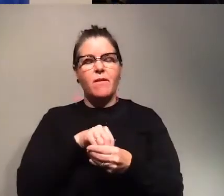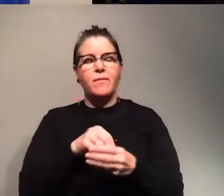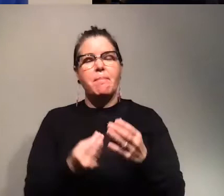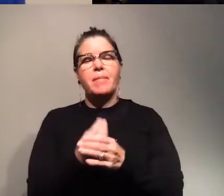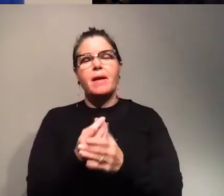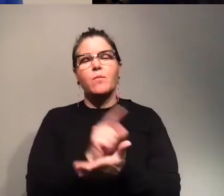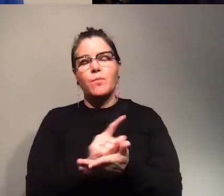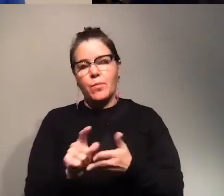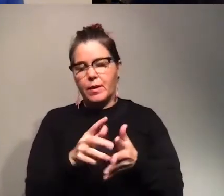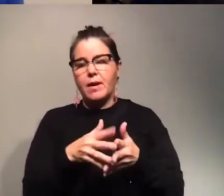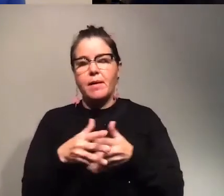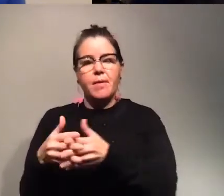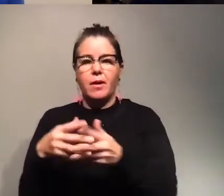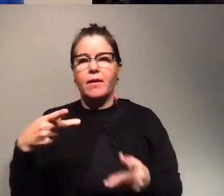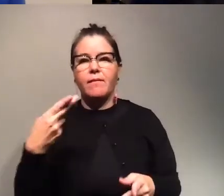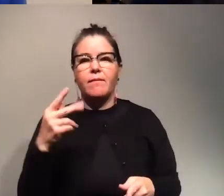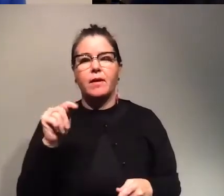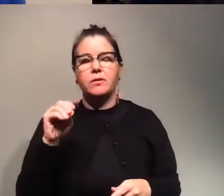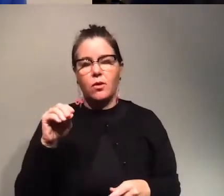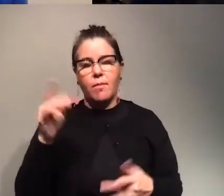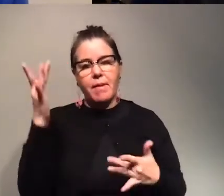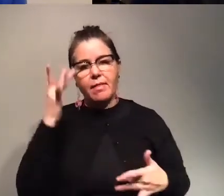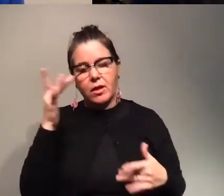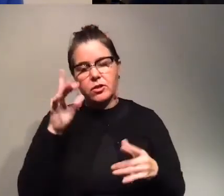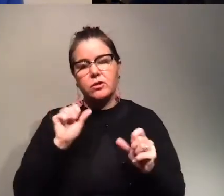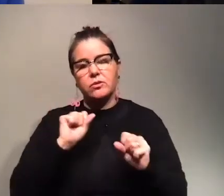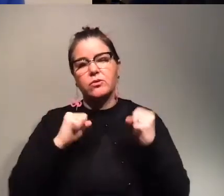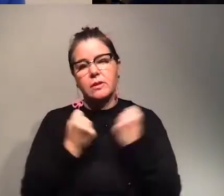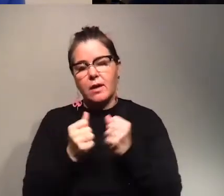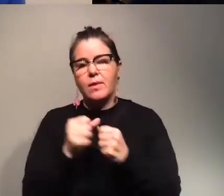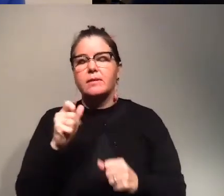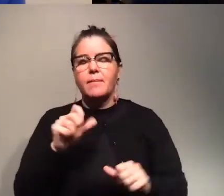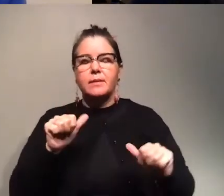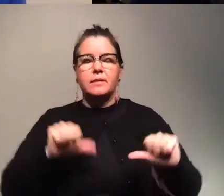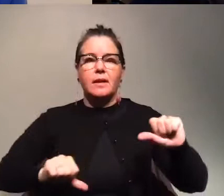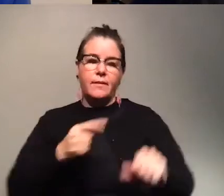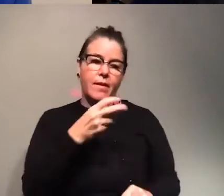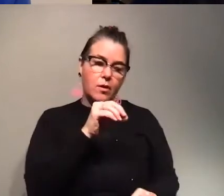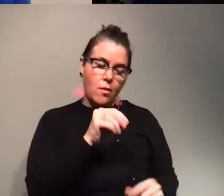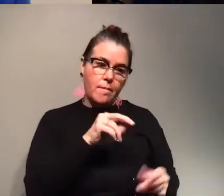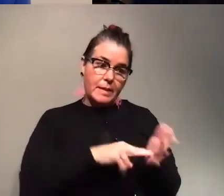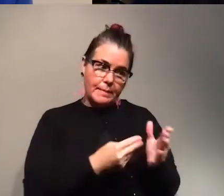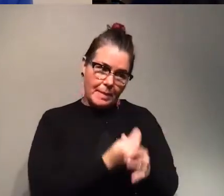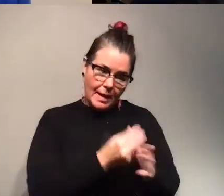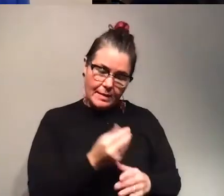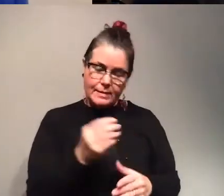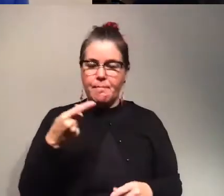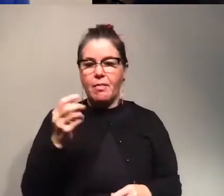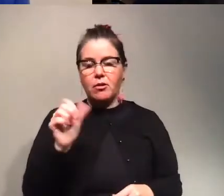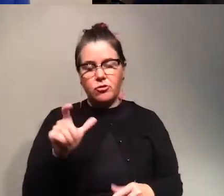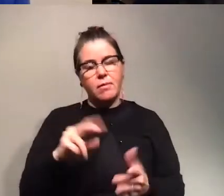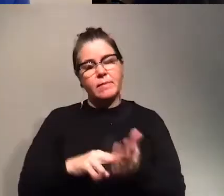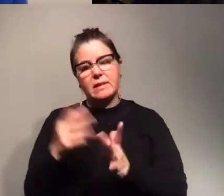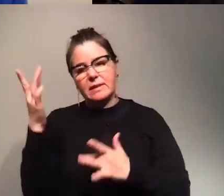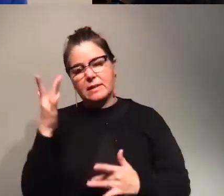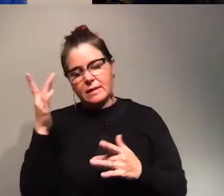American Phytopathological Society partnership with Skype a Scientist. Phyto being plants, pathological being diseases, so